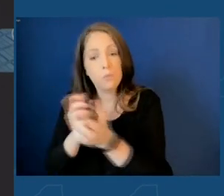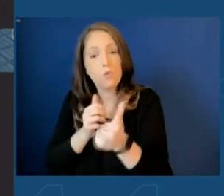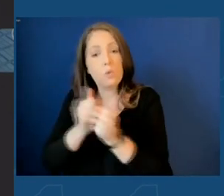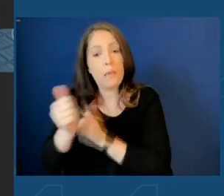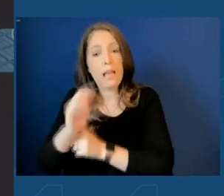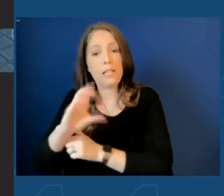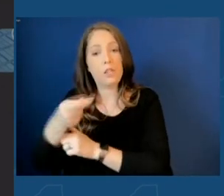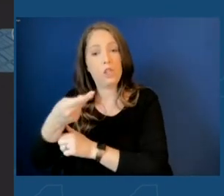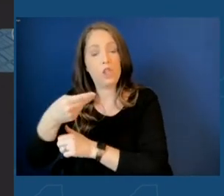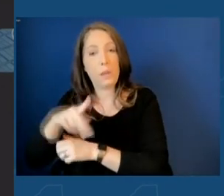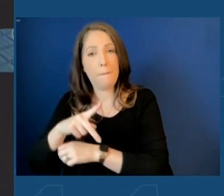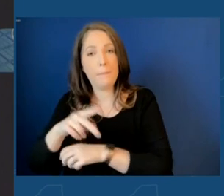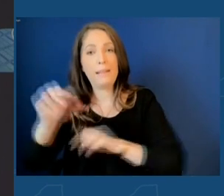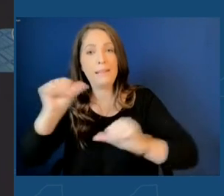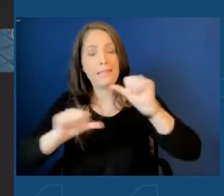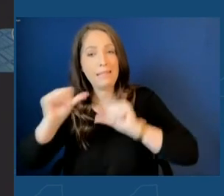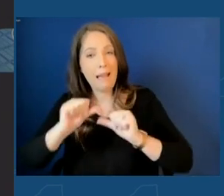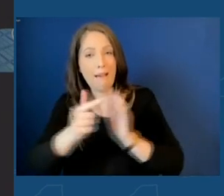legislation,